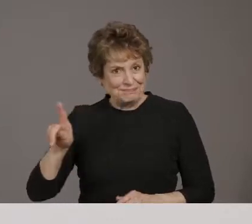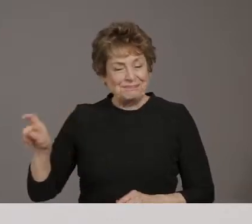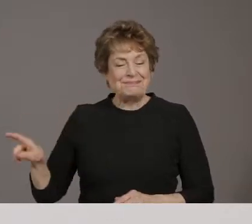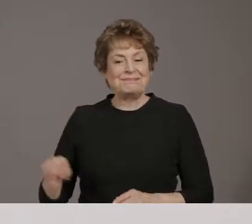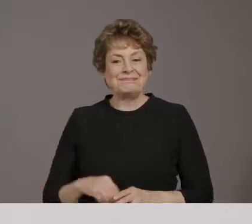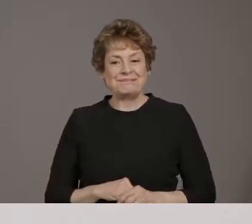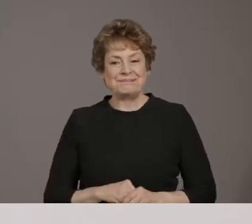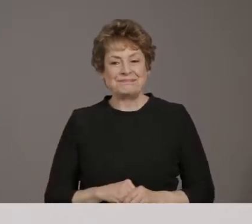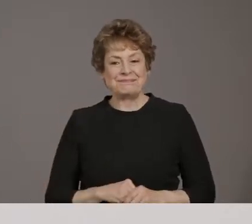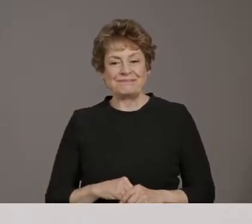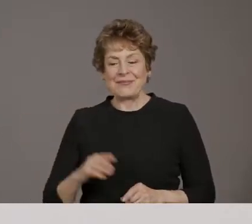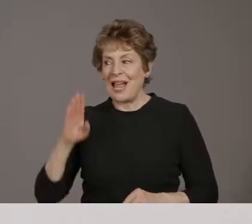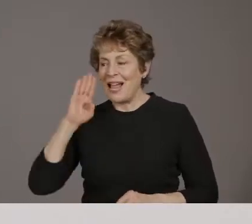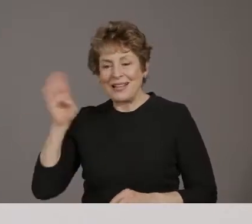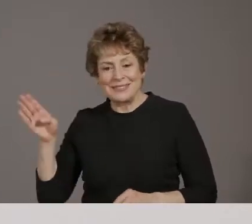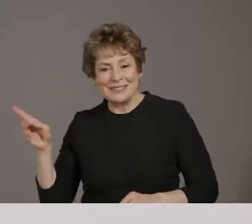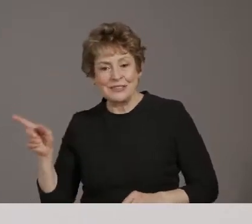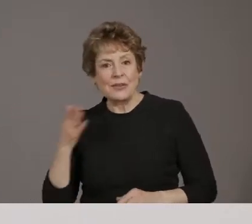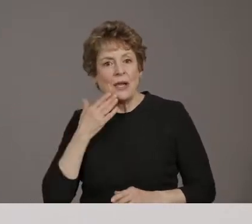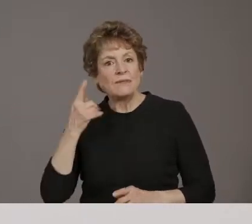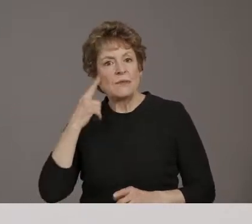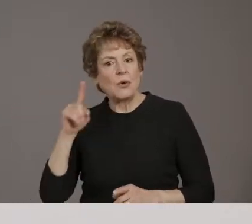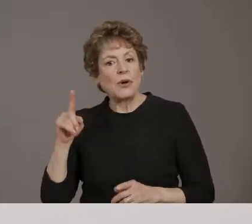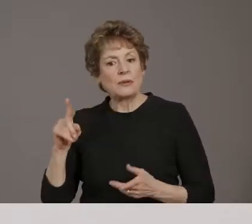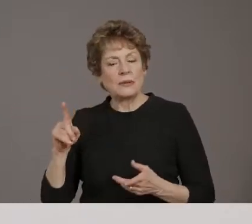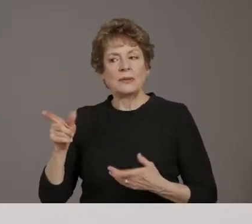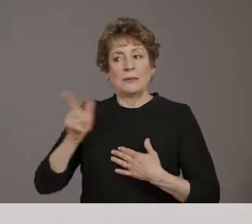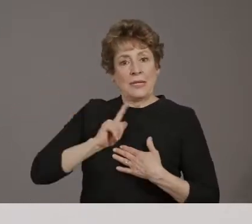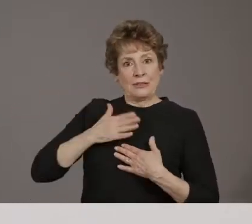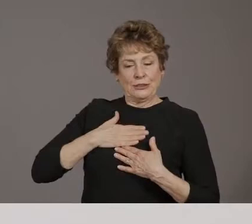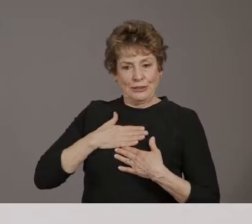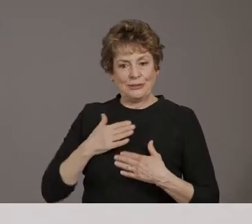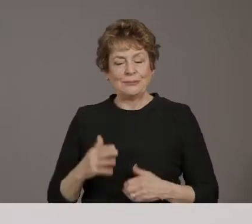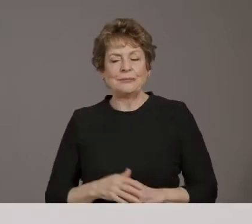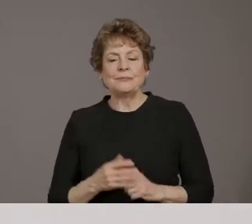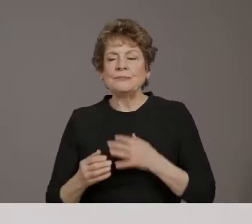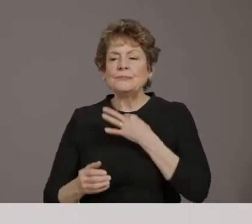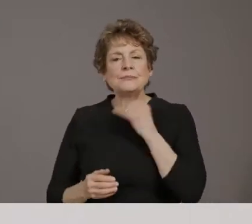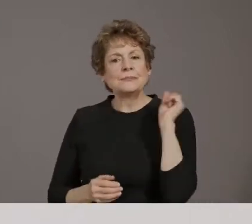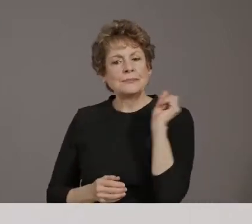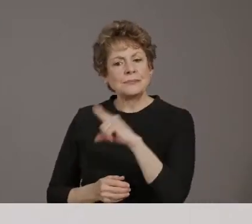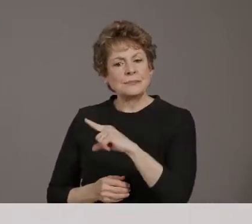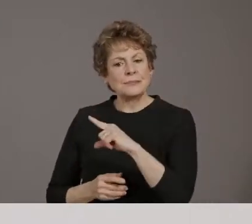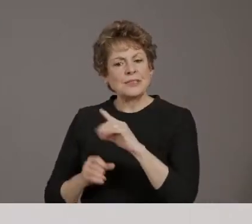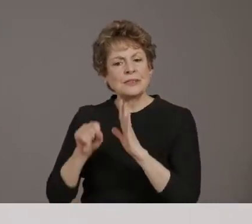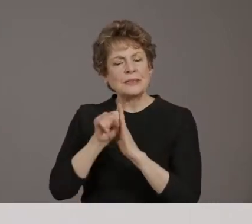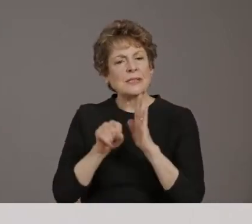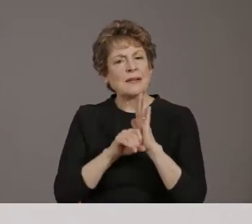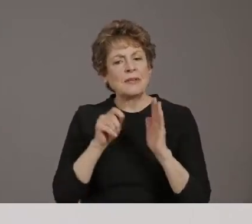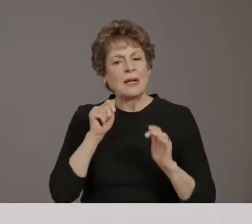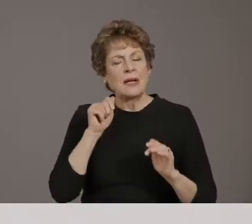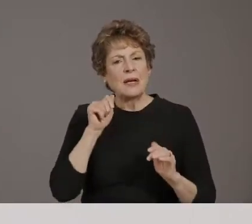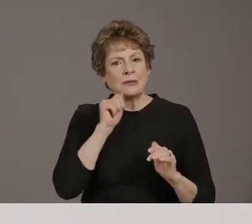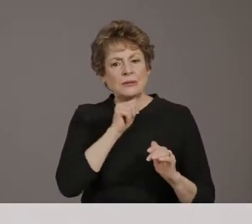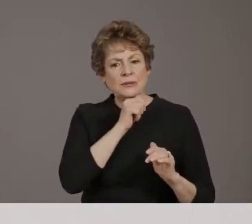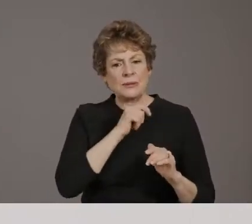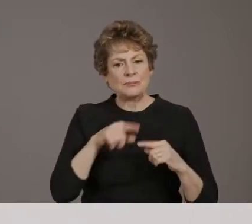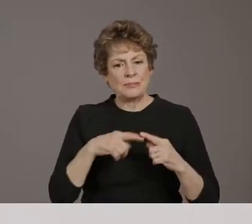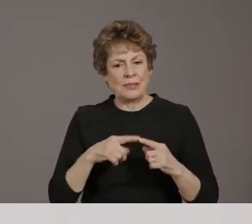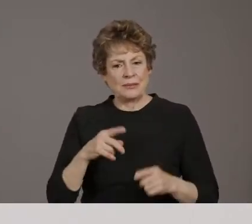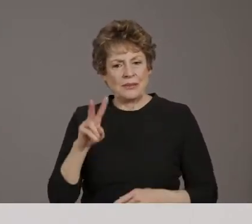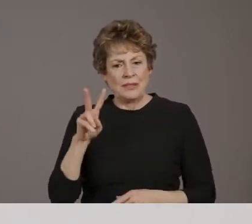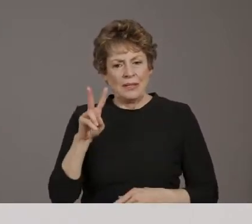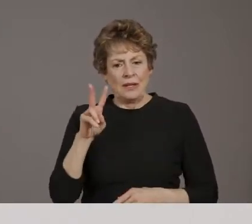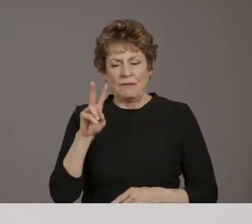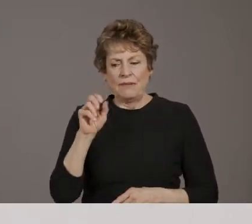Hi, thanks so much. Um, so how worried is the state of Arizona about the different variants of COVID-19 and most specifically the California